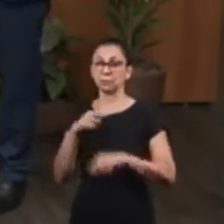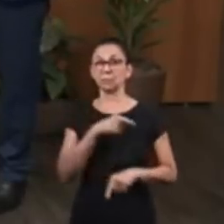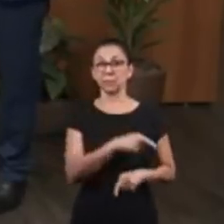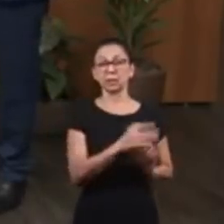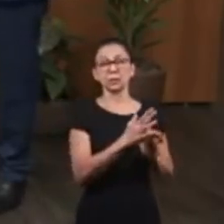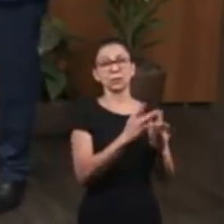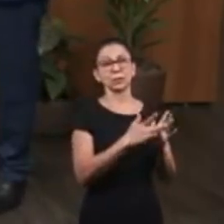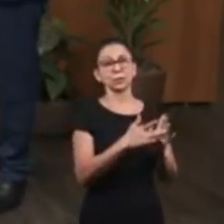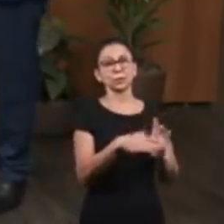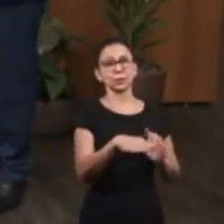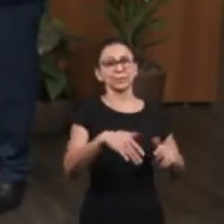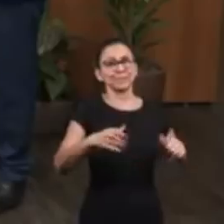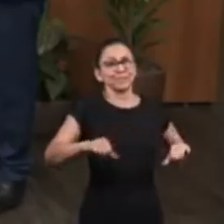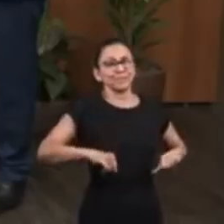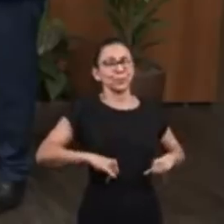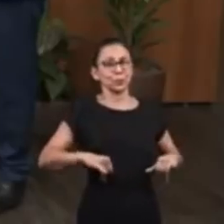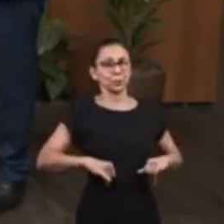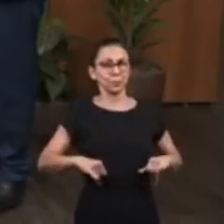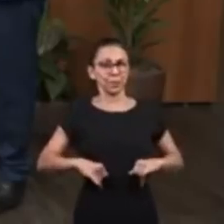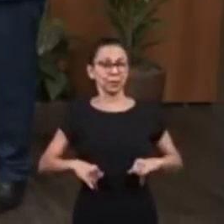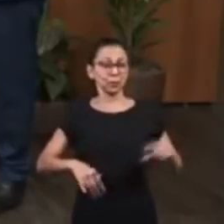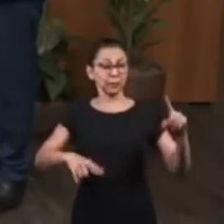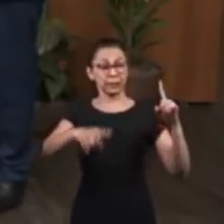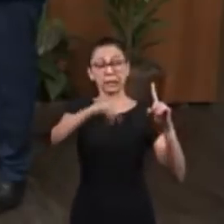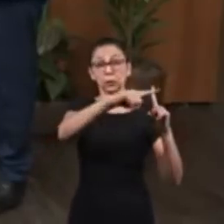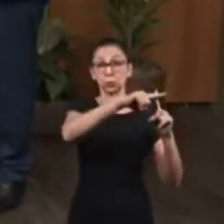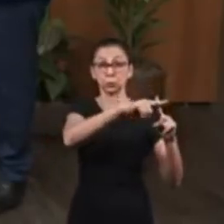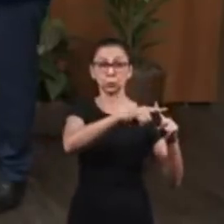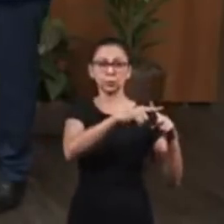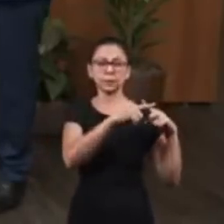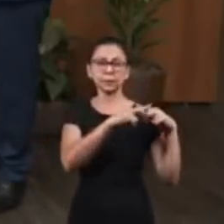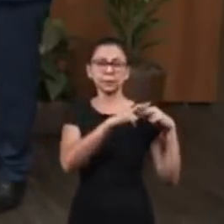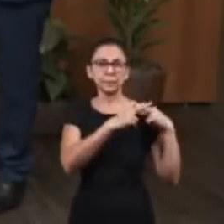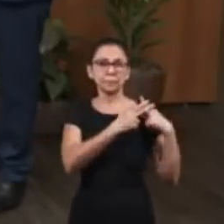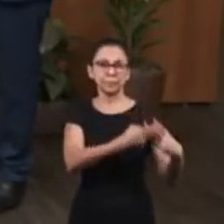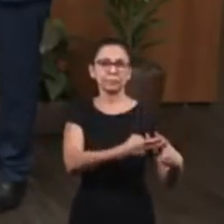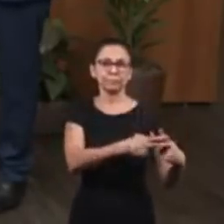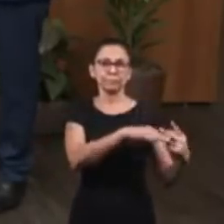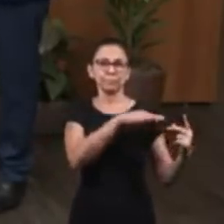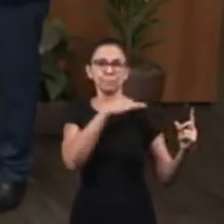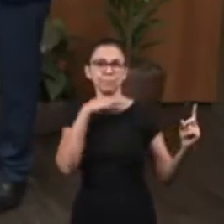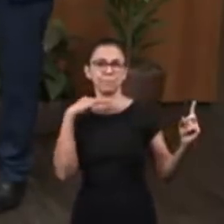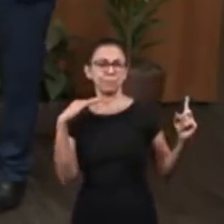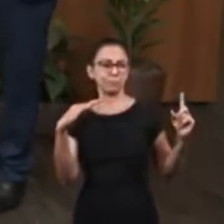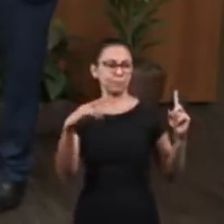full price. Suffering, prison, and death.